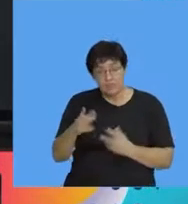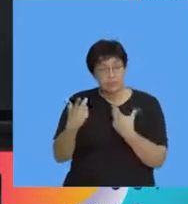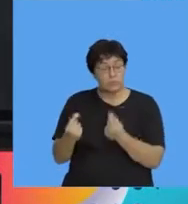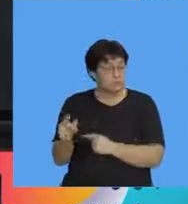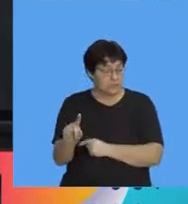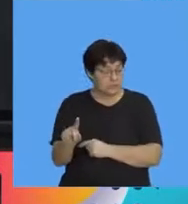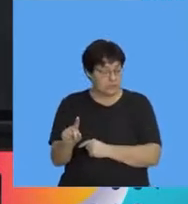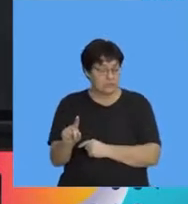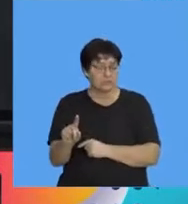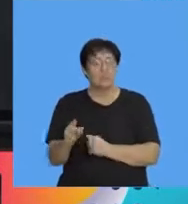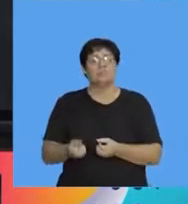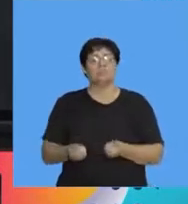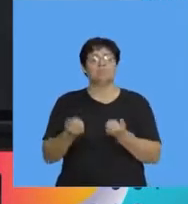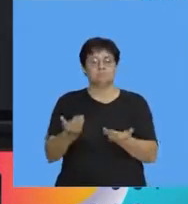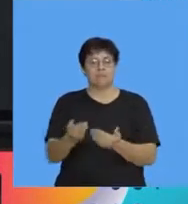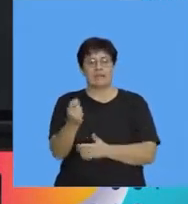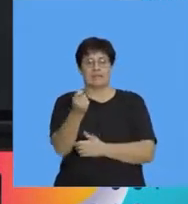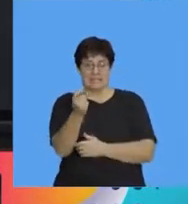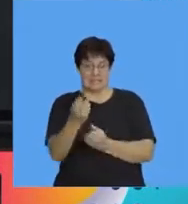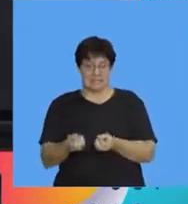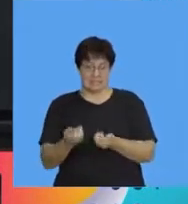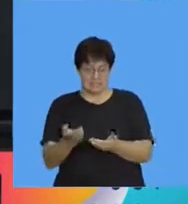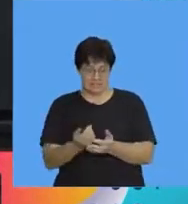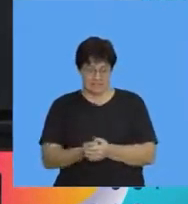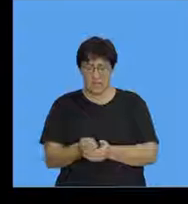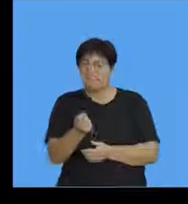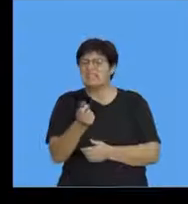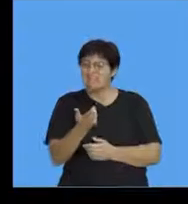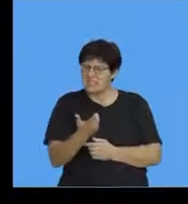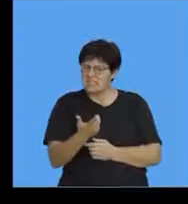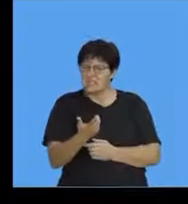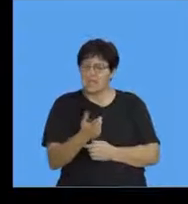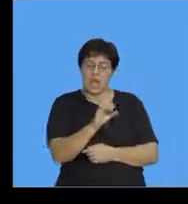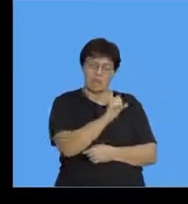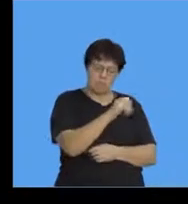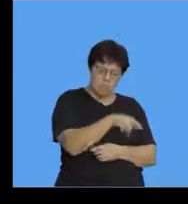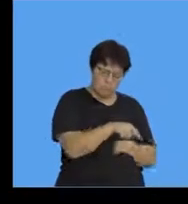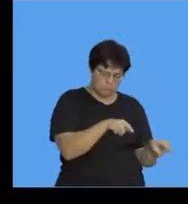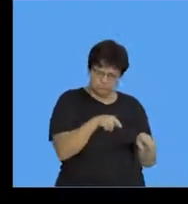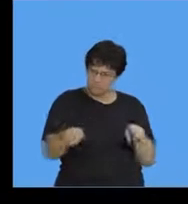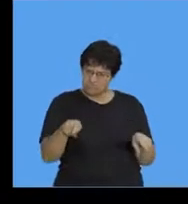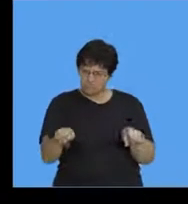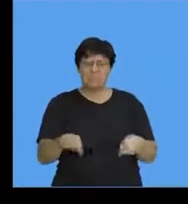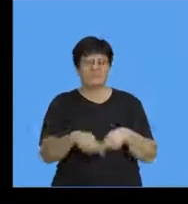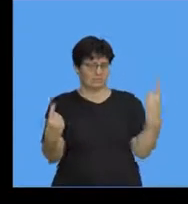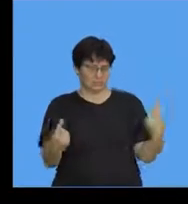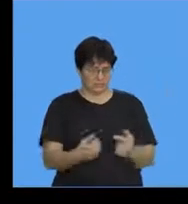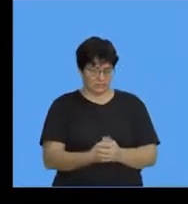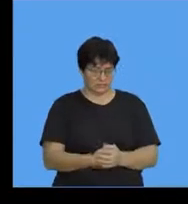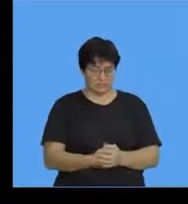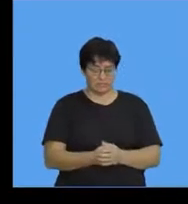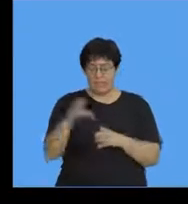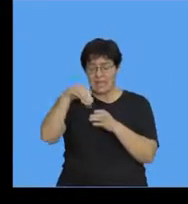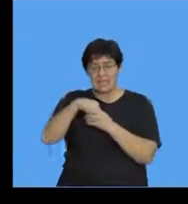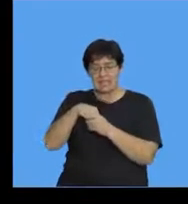produced this thing called a seed now what a seed is it's different to a spore is we've got inside our